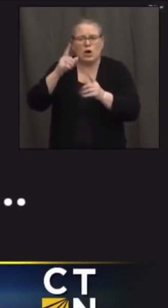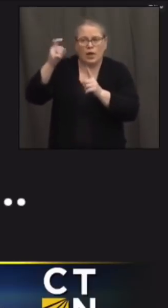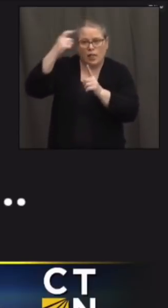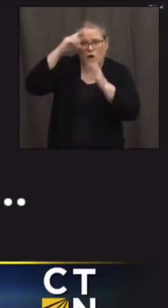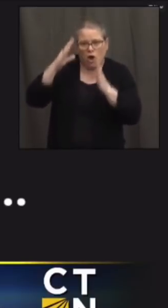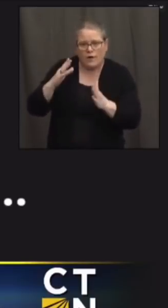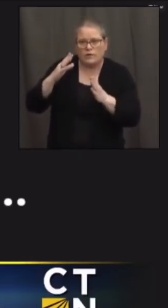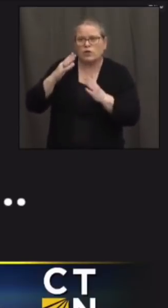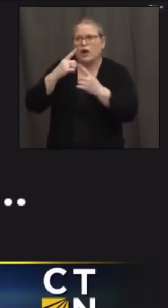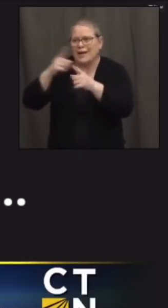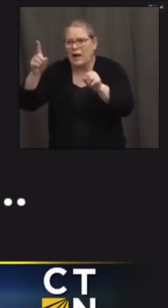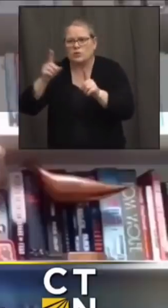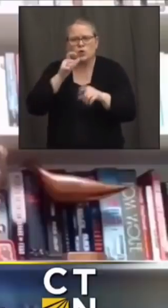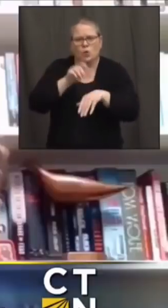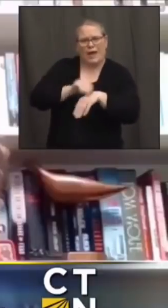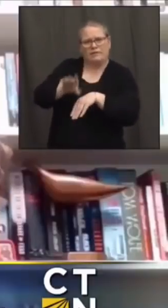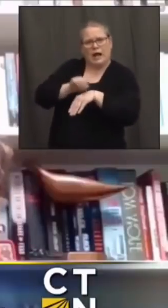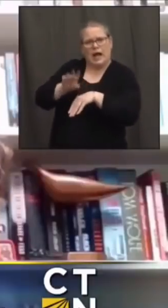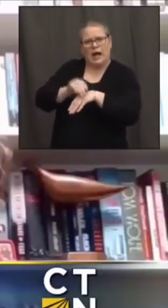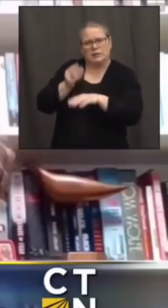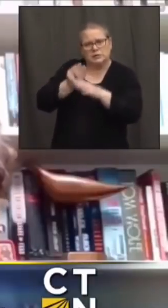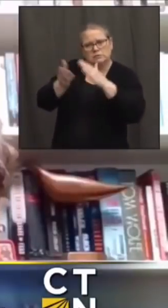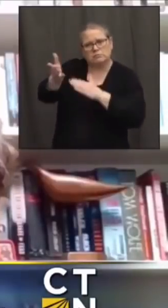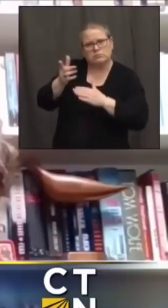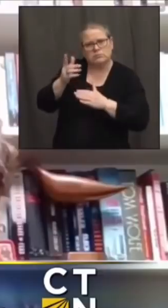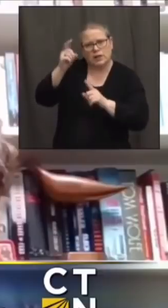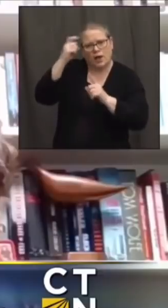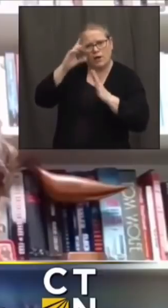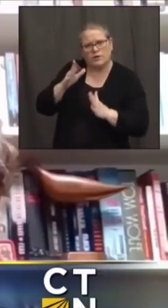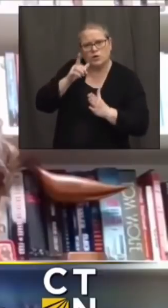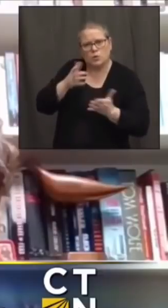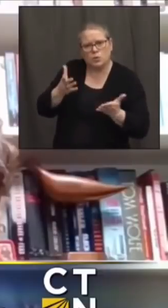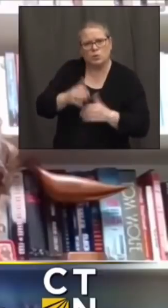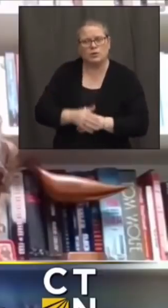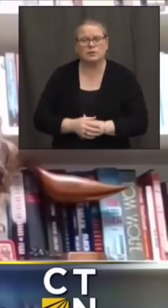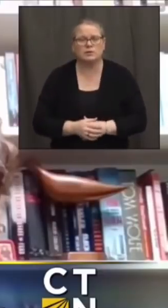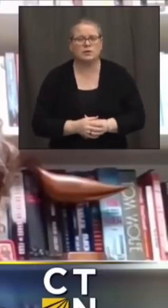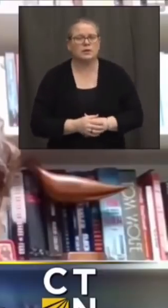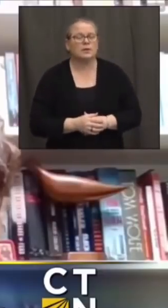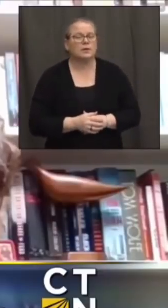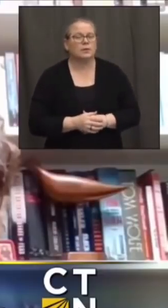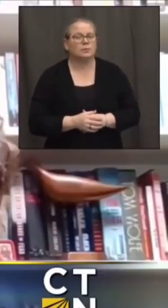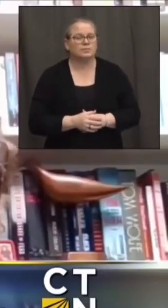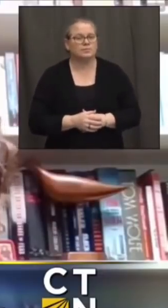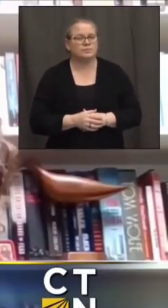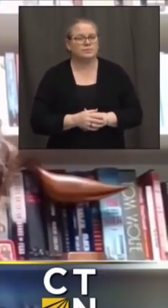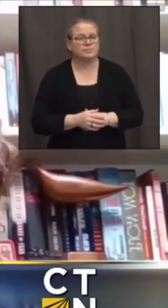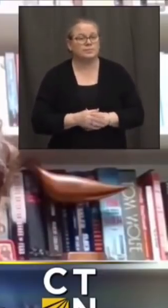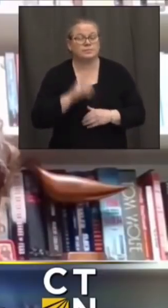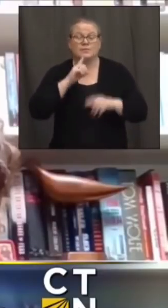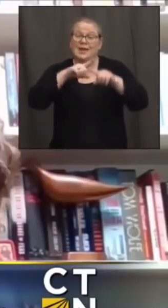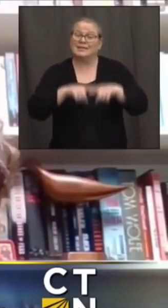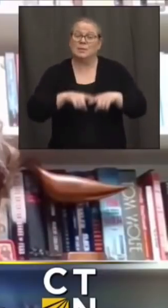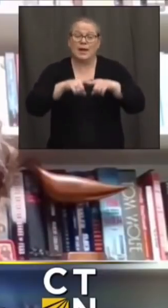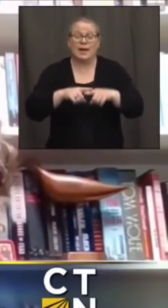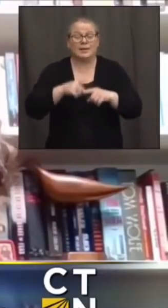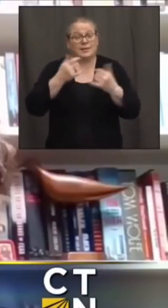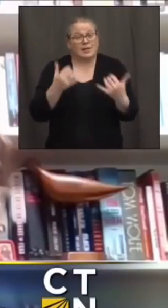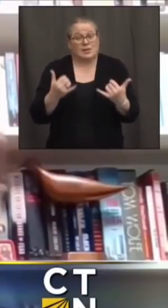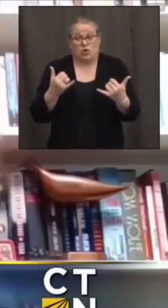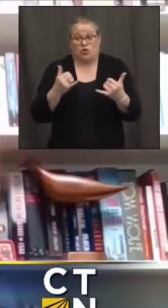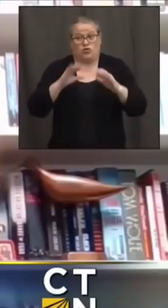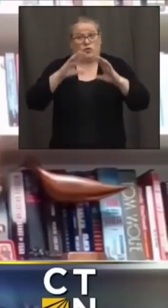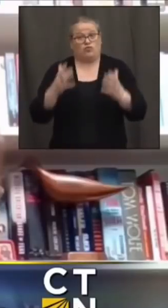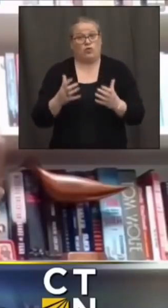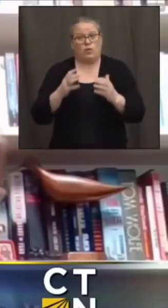so um it's going to depend on uh the uptake in the current groups and